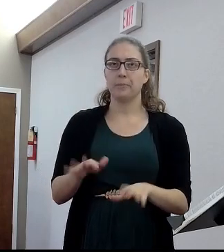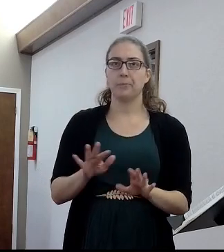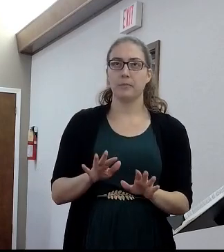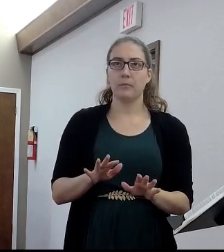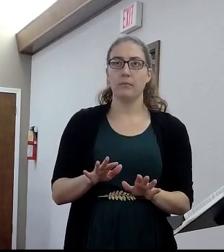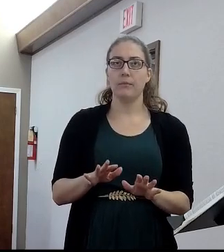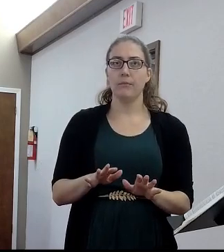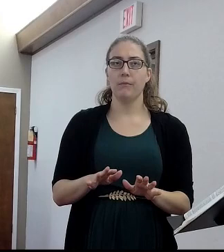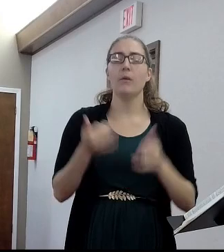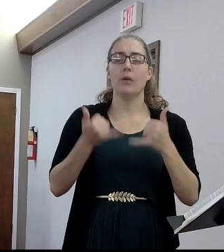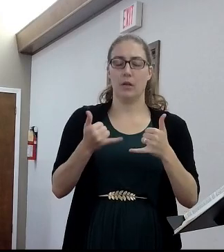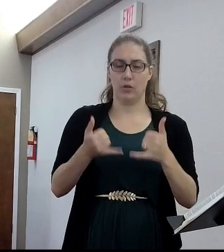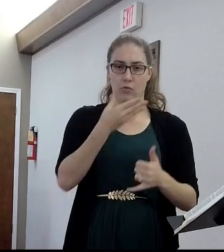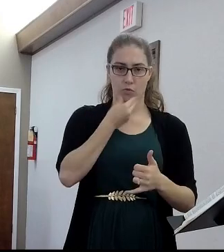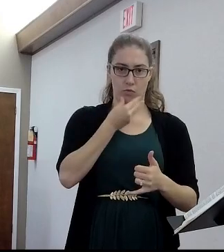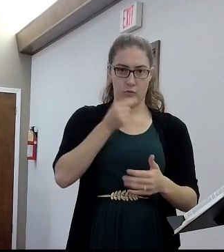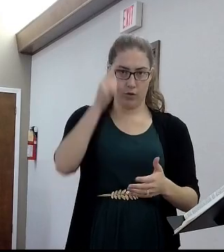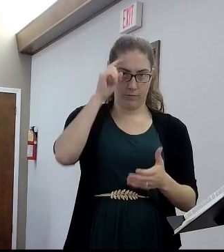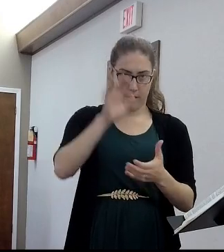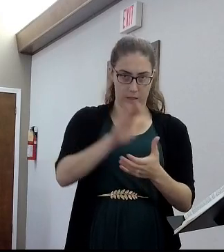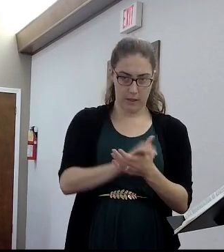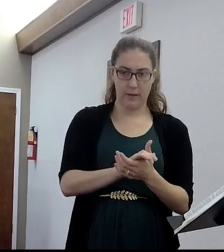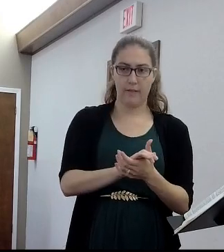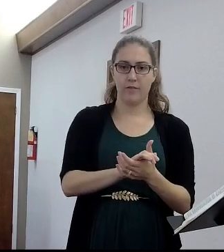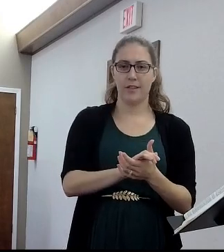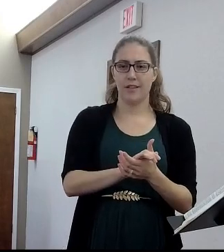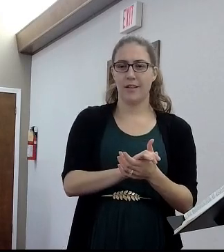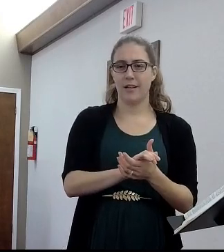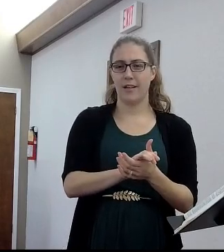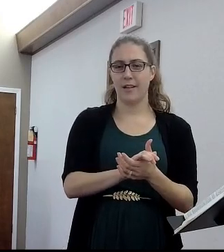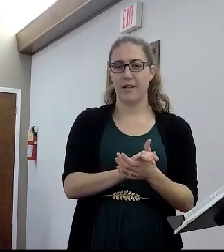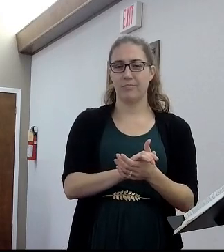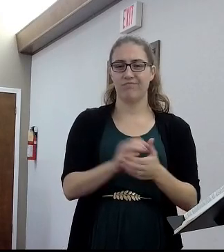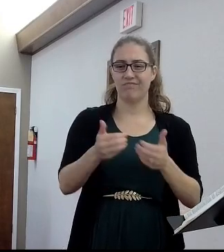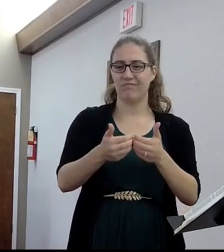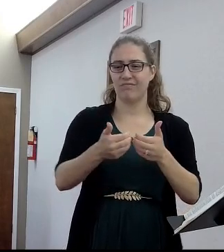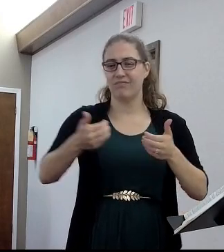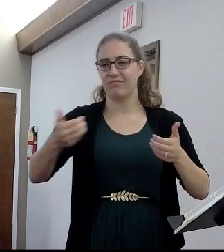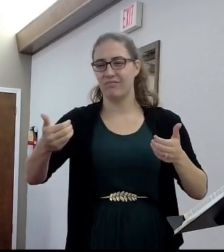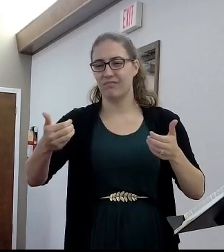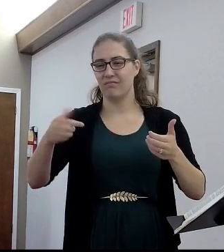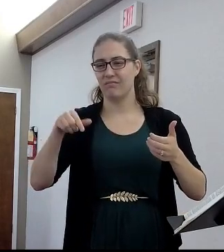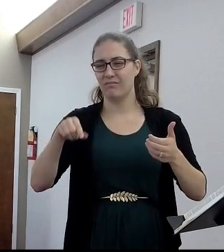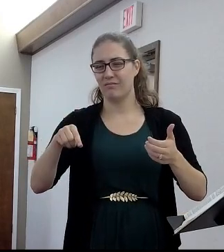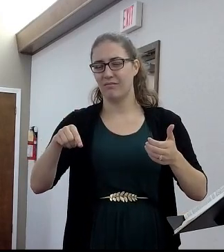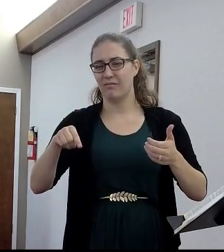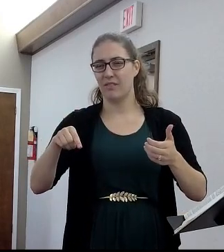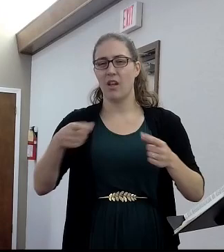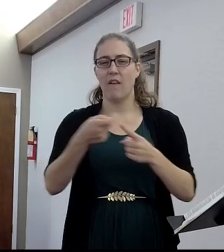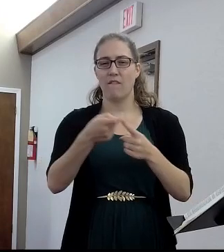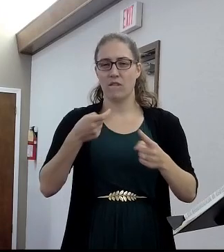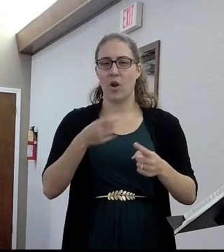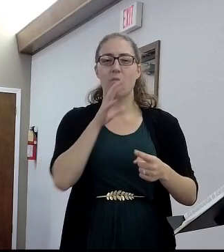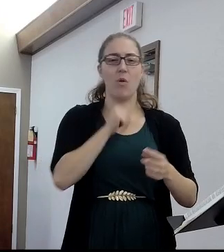Judaism is a splinter off of what God gave in the Old Testament.